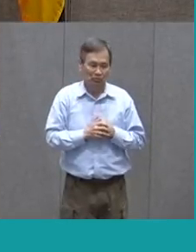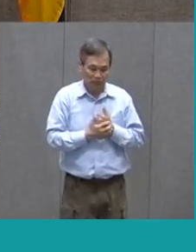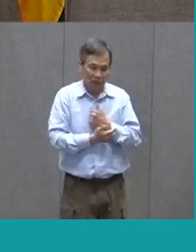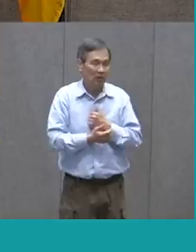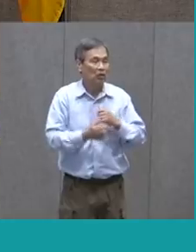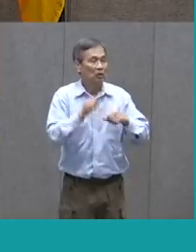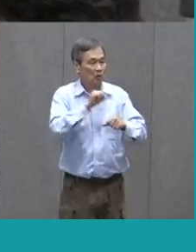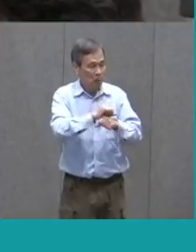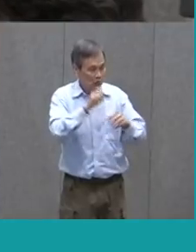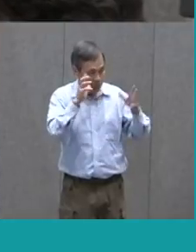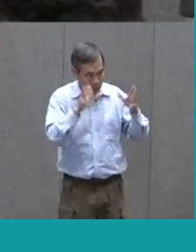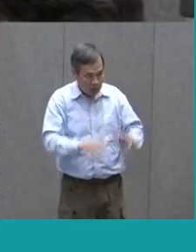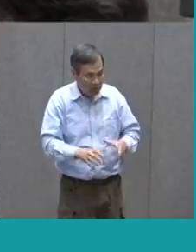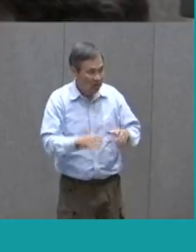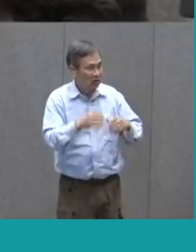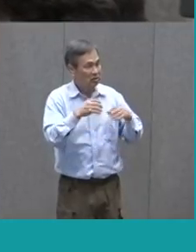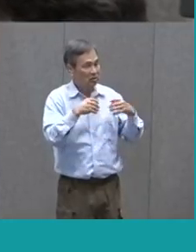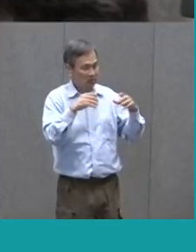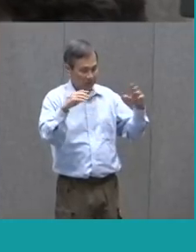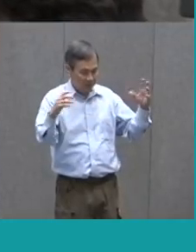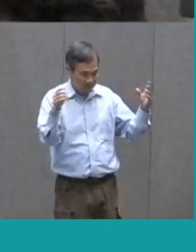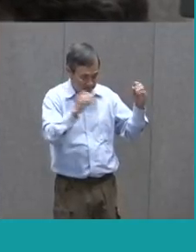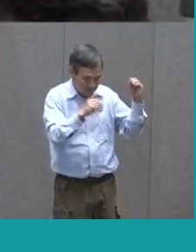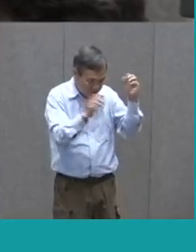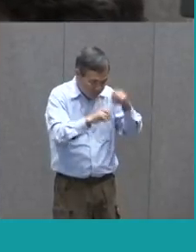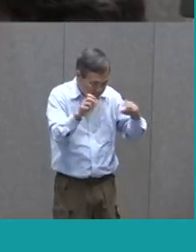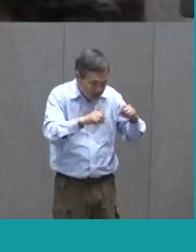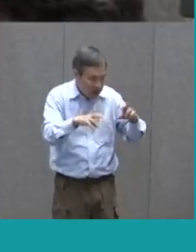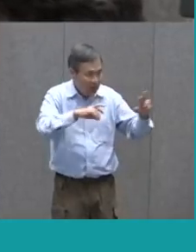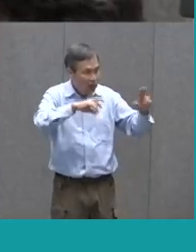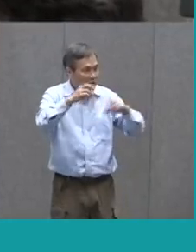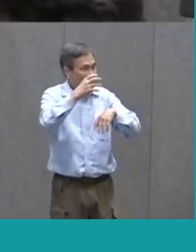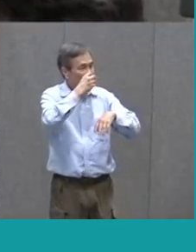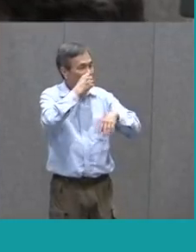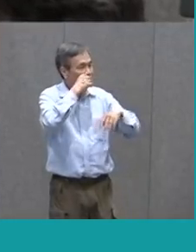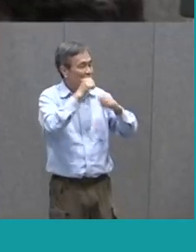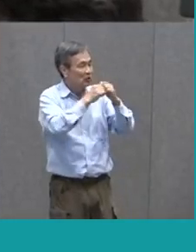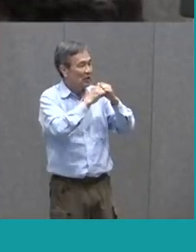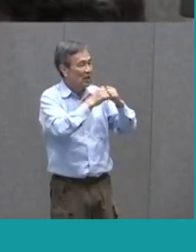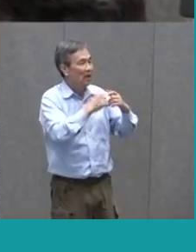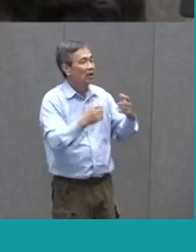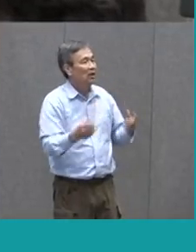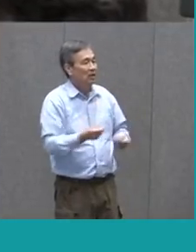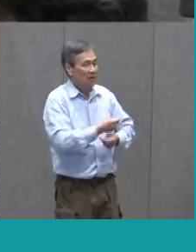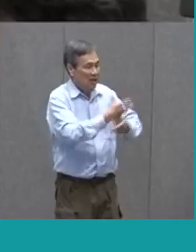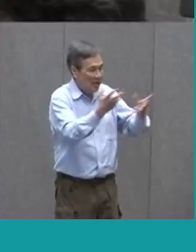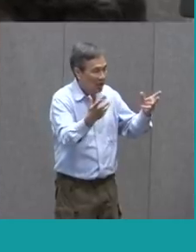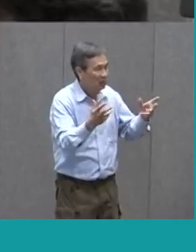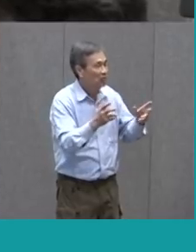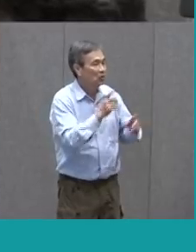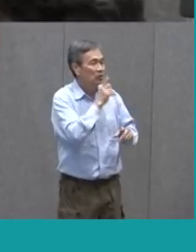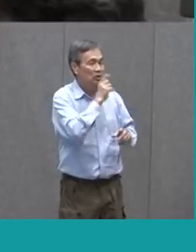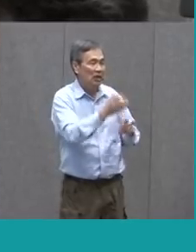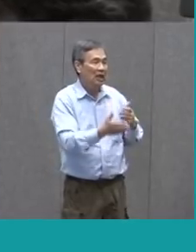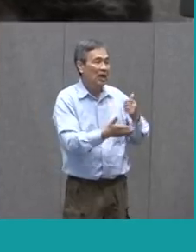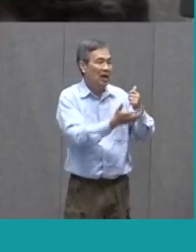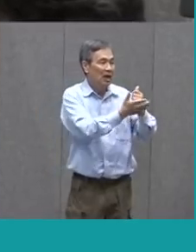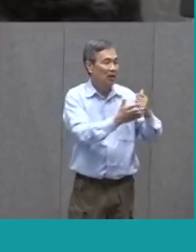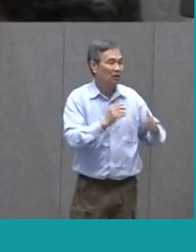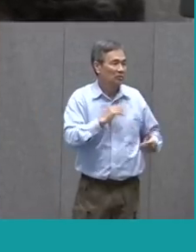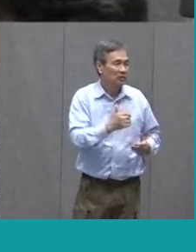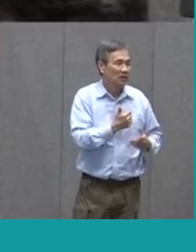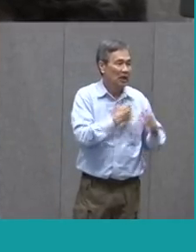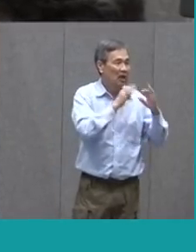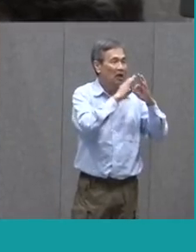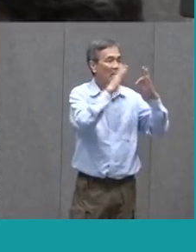The workers that are putting the food together, stacking them all together, and handing them out is just bringing a lot of joy to our families. I